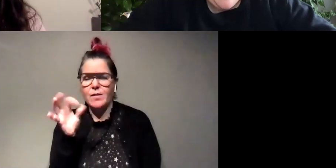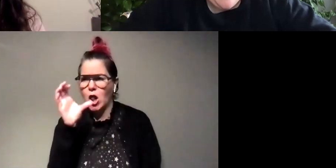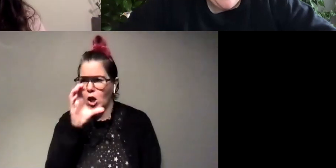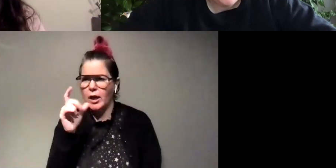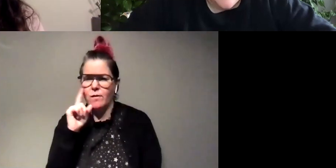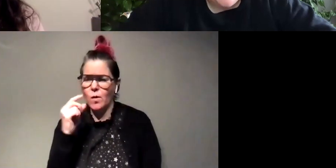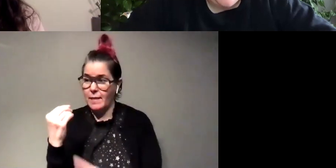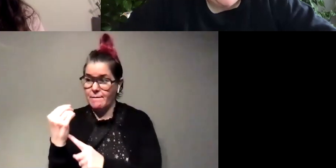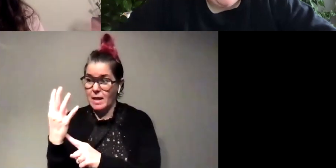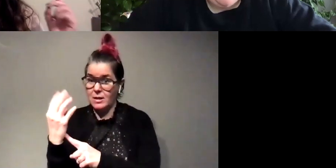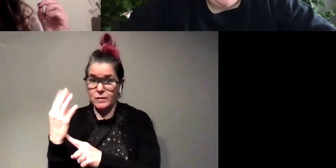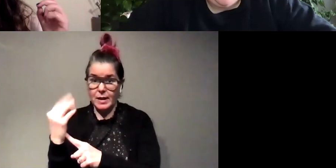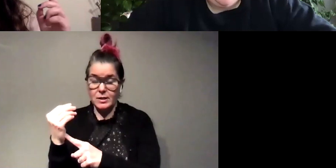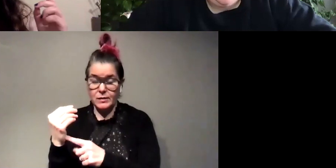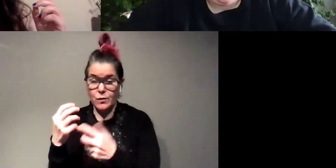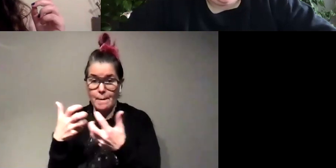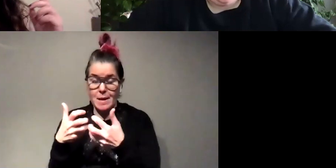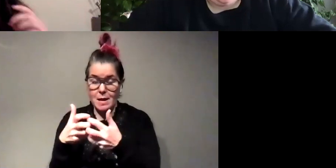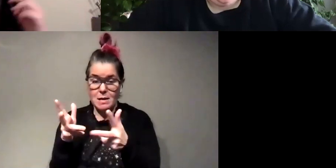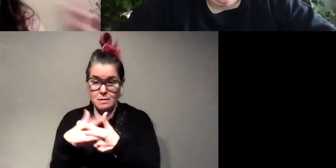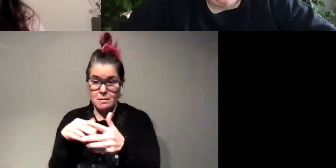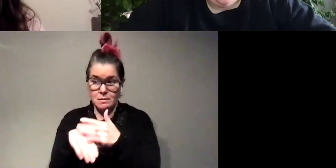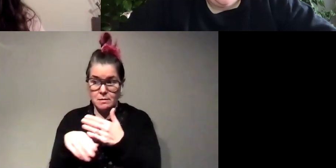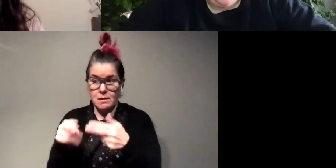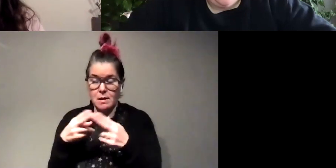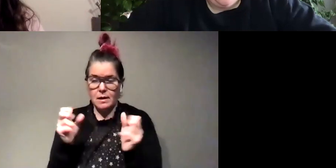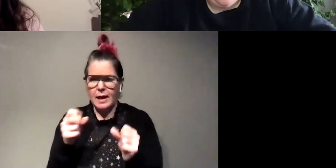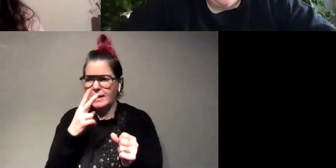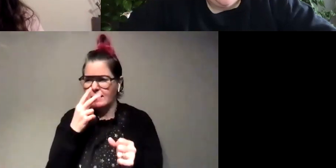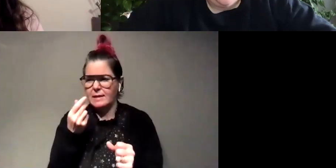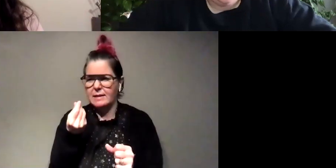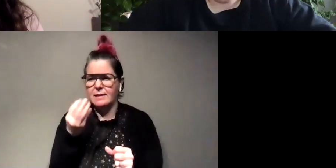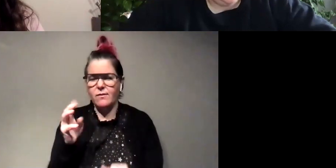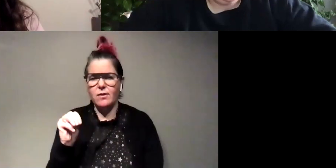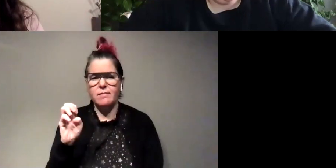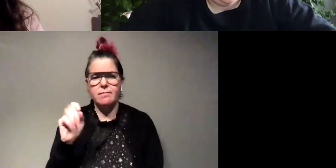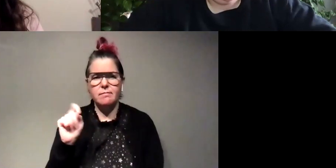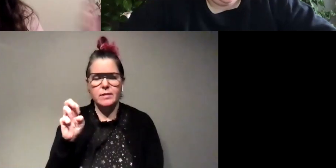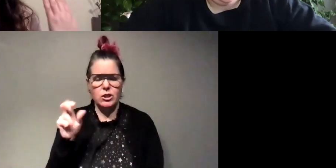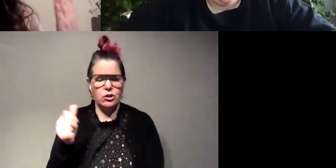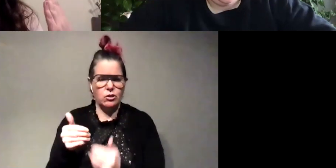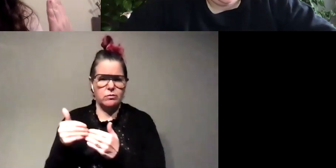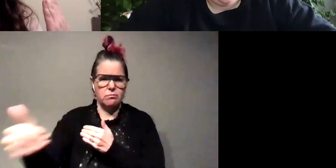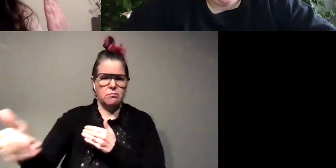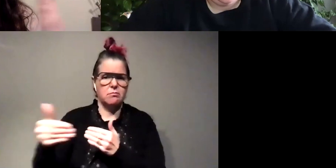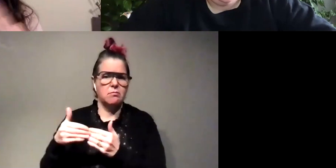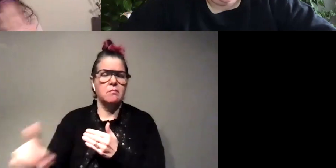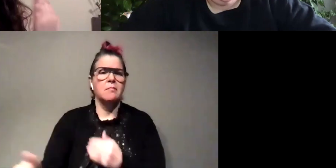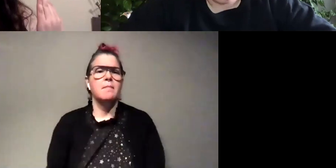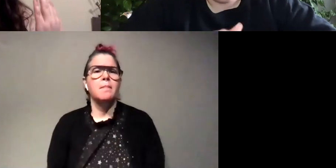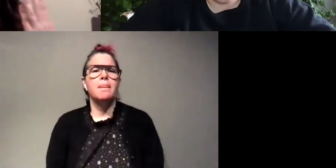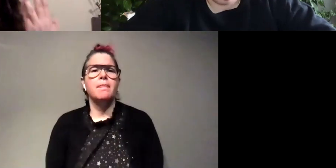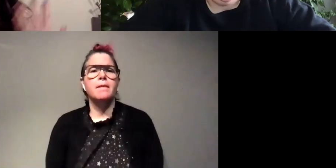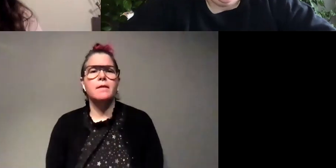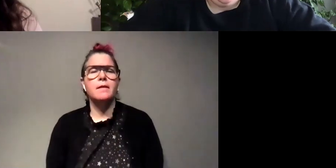flashing light um they can see several meters out in terms of like the rest